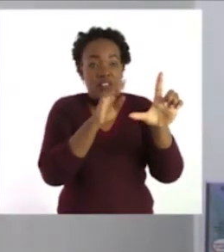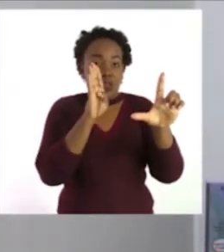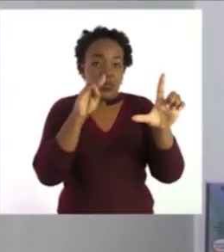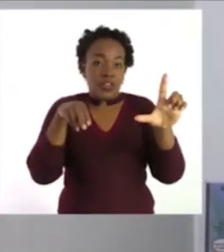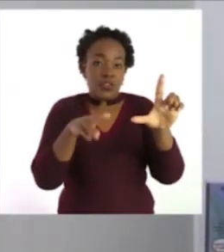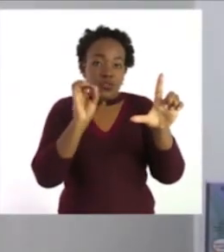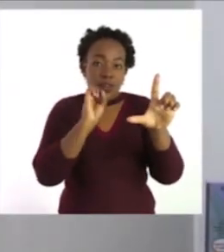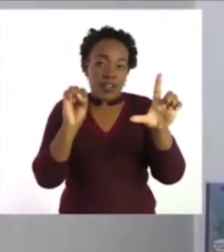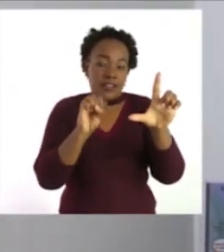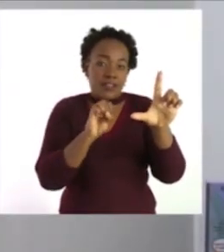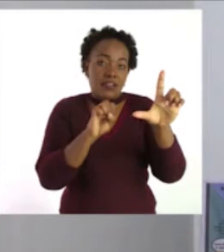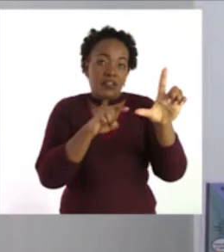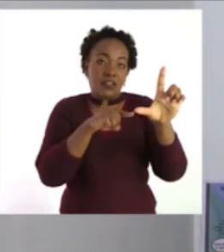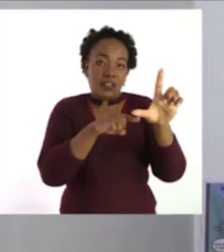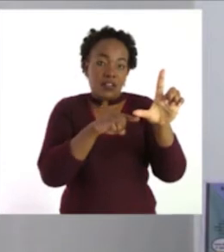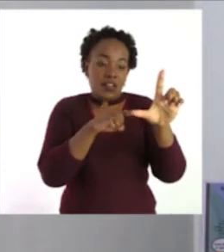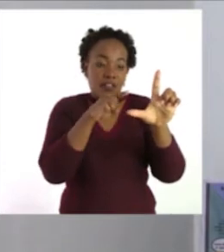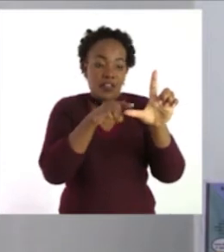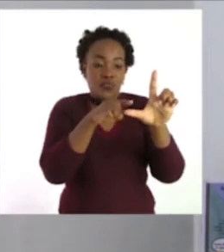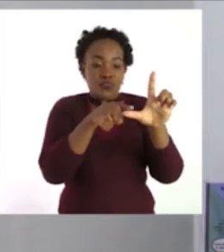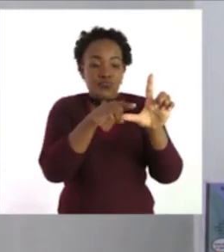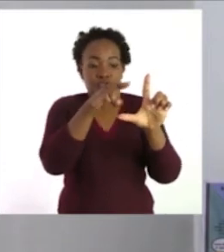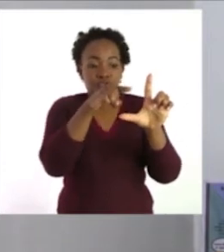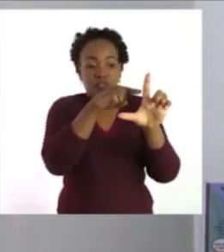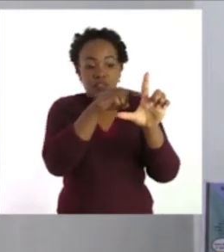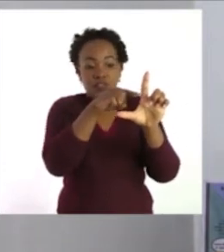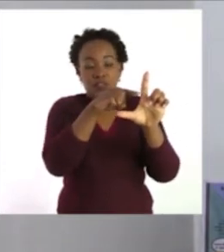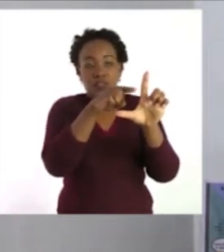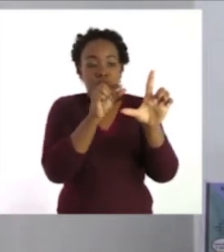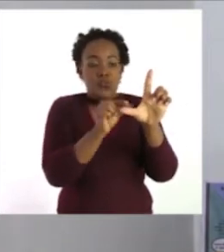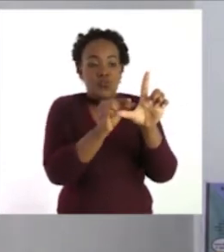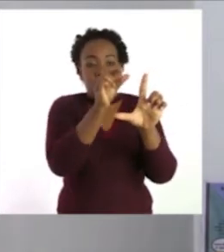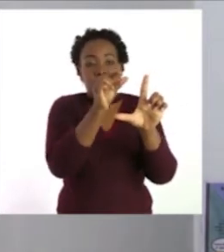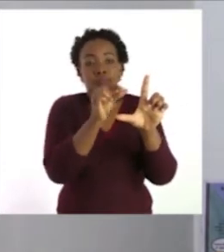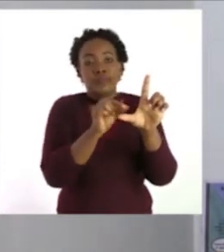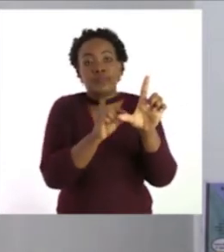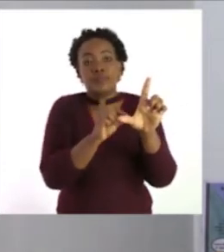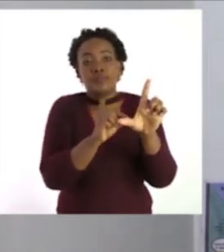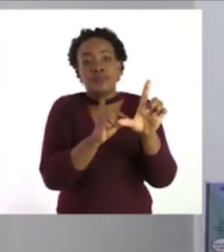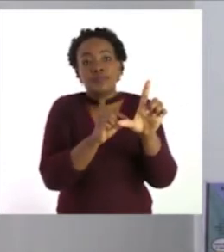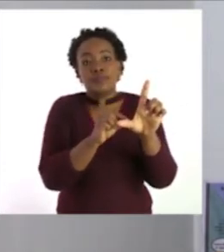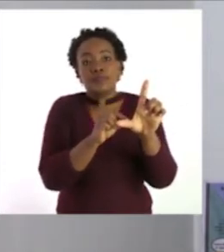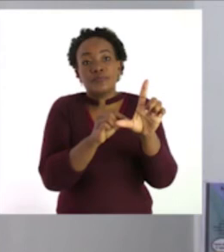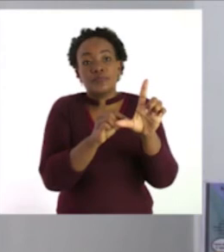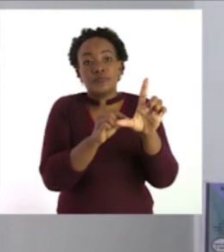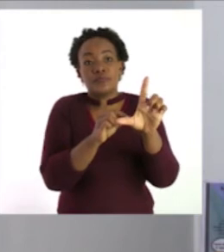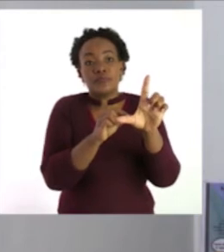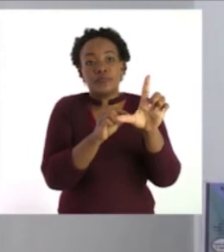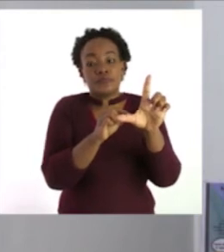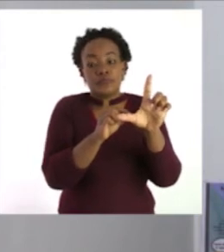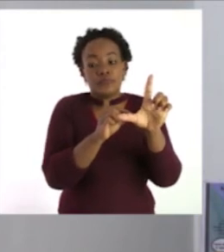and we draw a line. Okay. Then, we